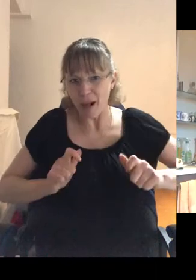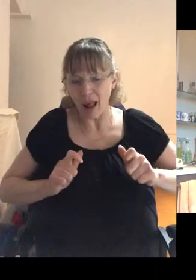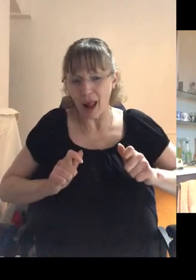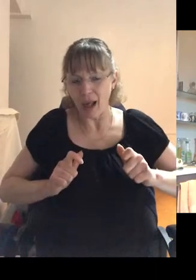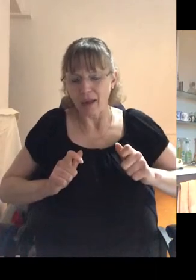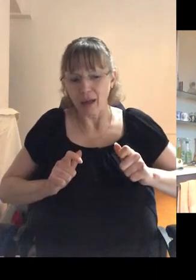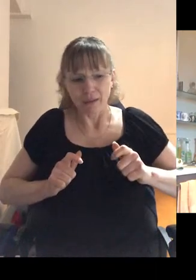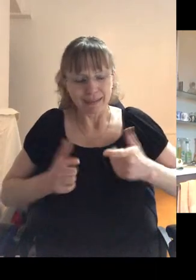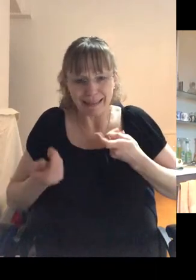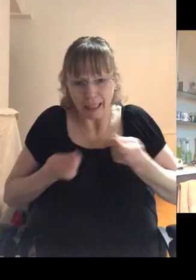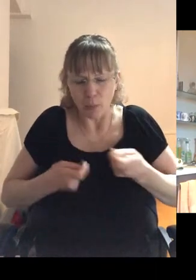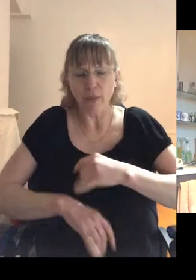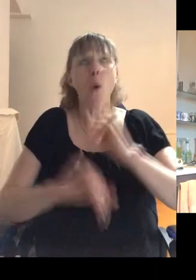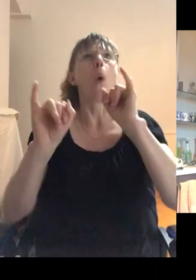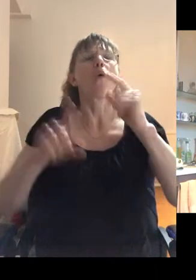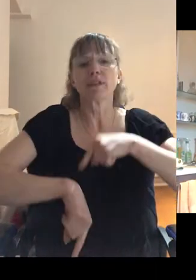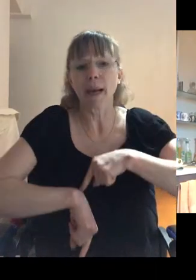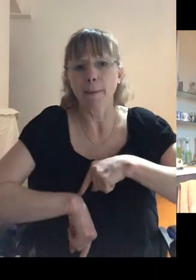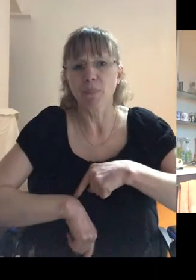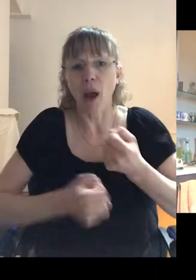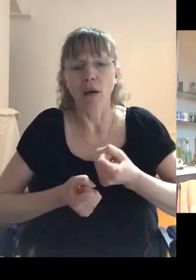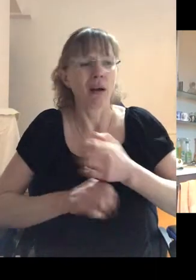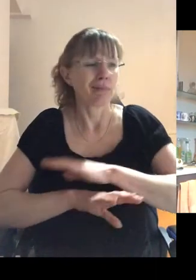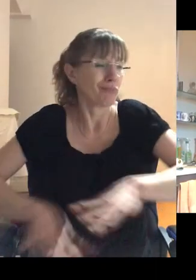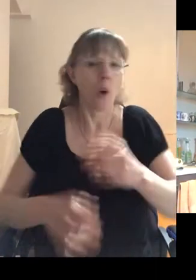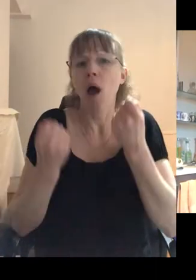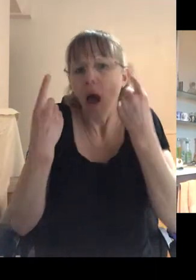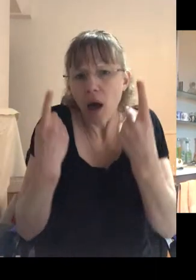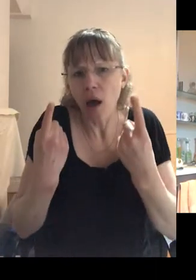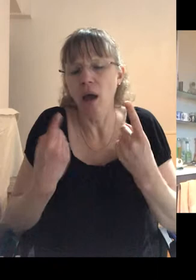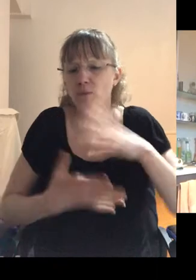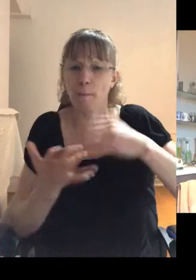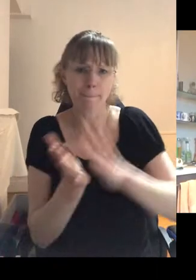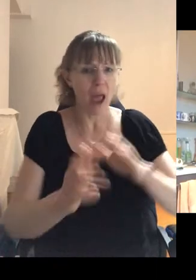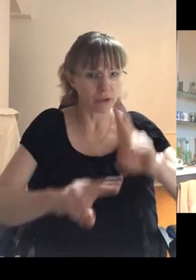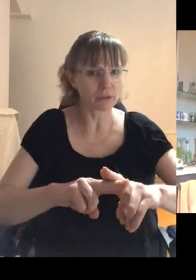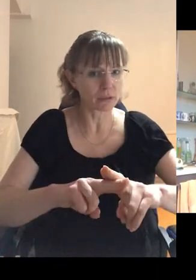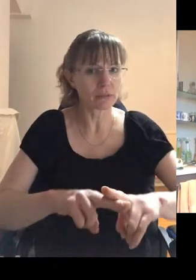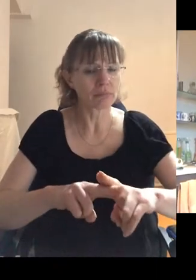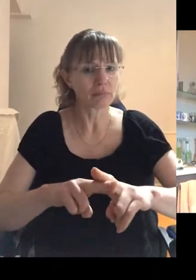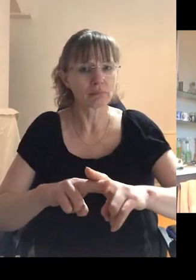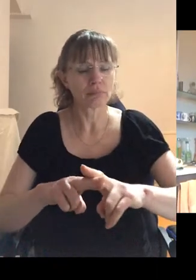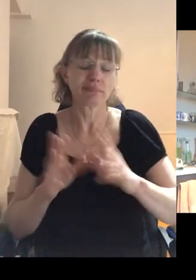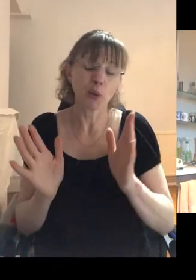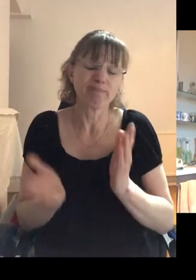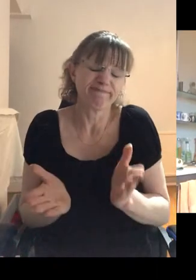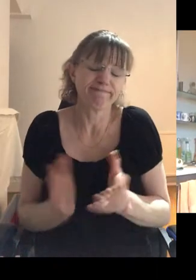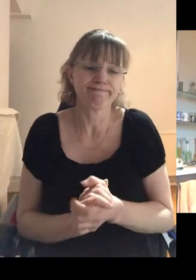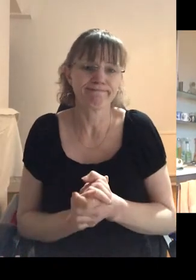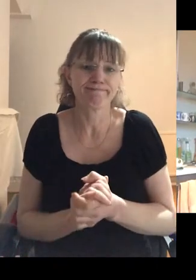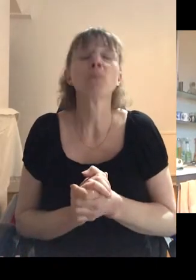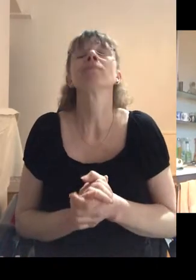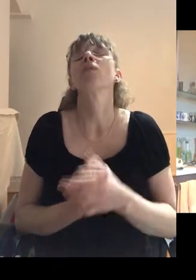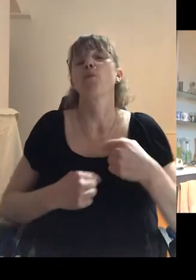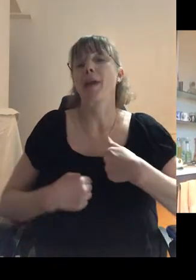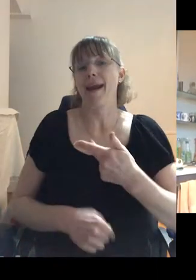of something so terrible, and a complete lack of understanding from the, the, the parents. Yes. Yeah. Yeah. It was